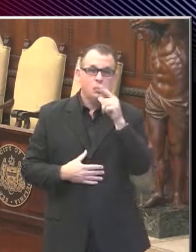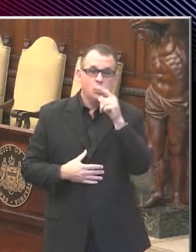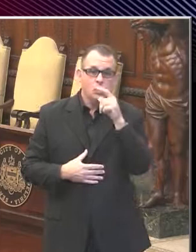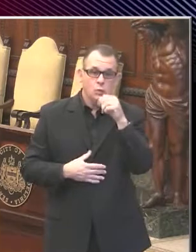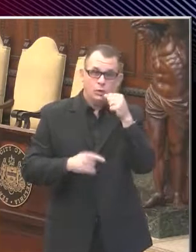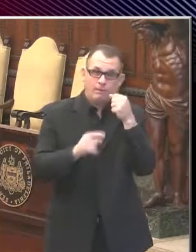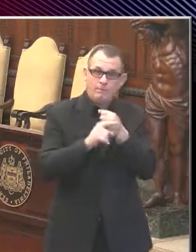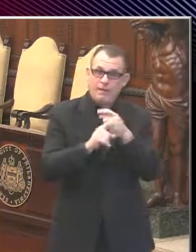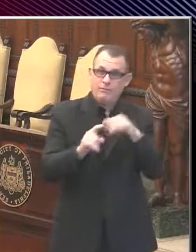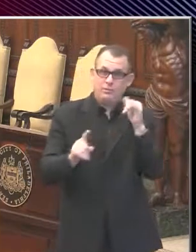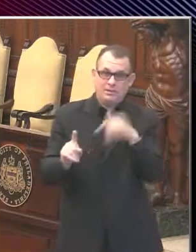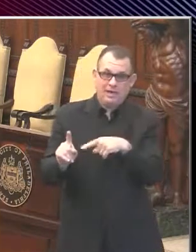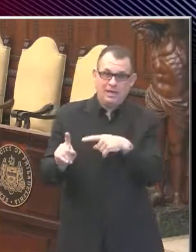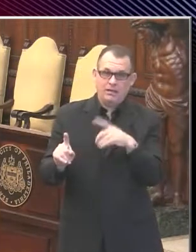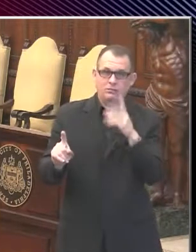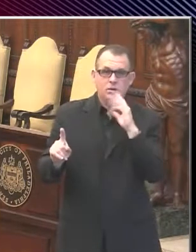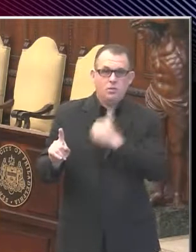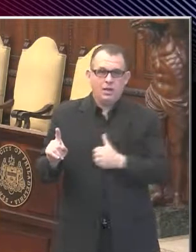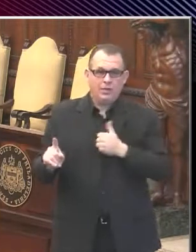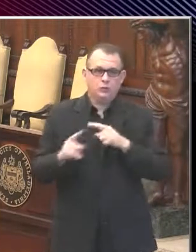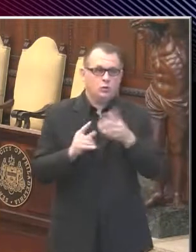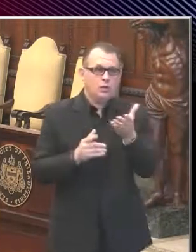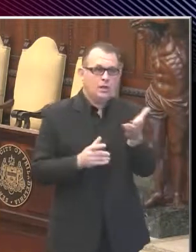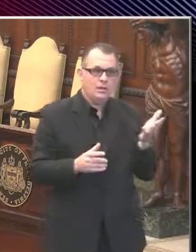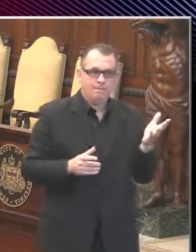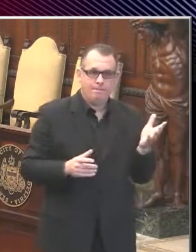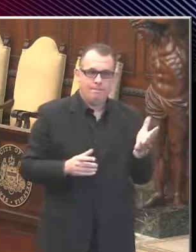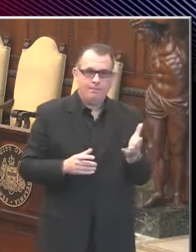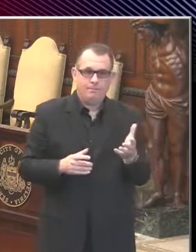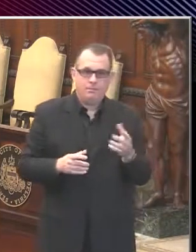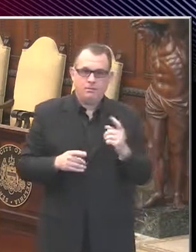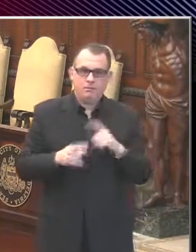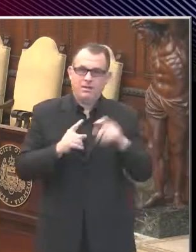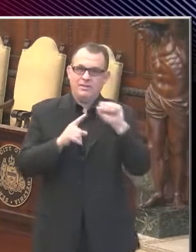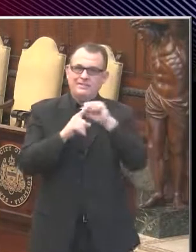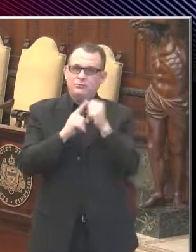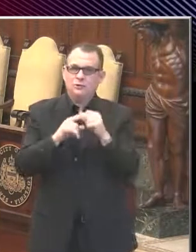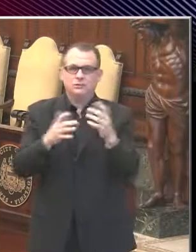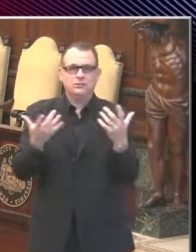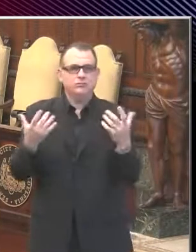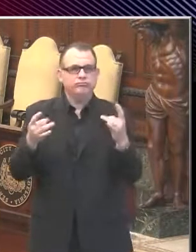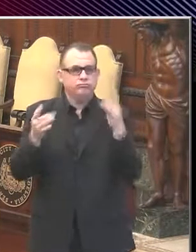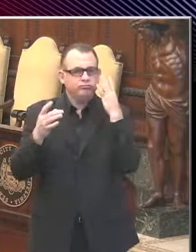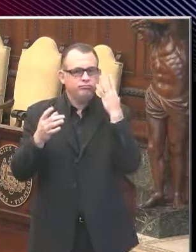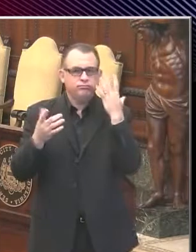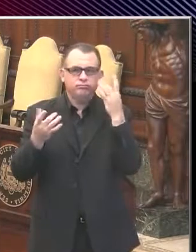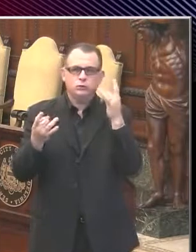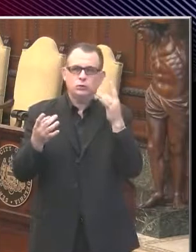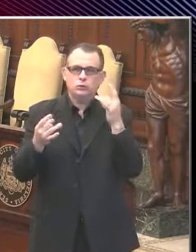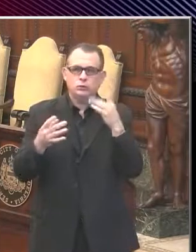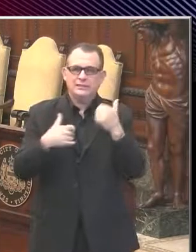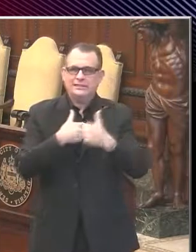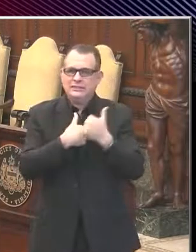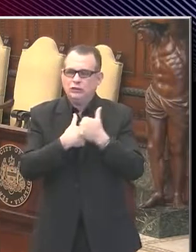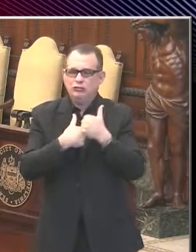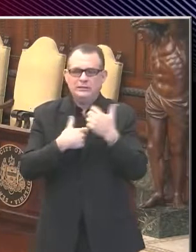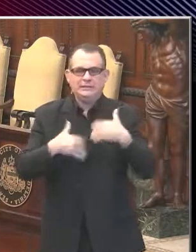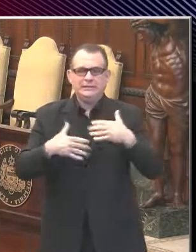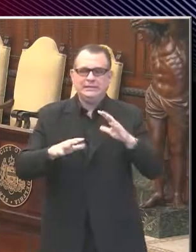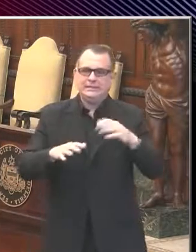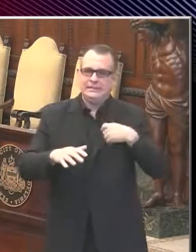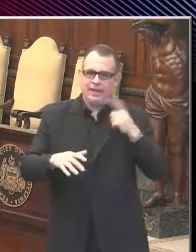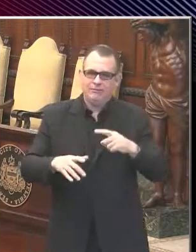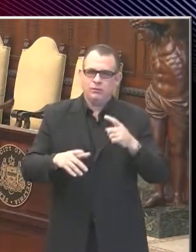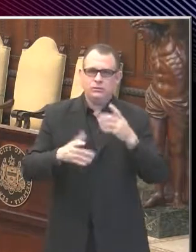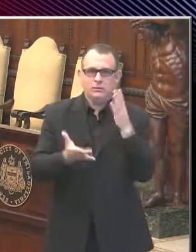do apologize to them, but the situation there was tenuous and dangerous and needed to be rectified.